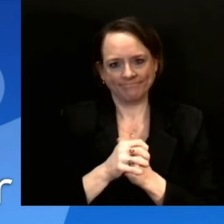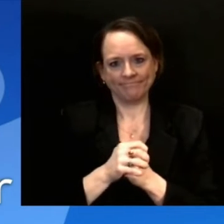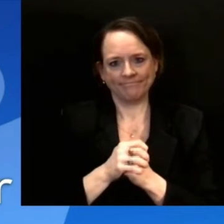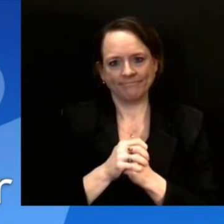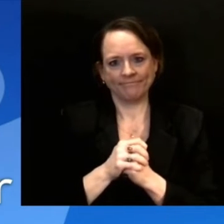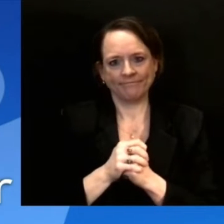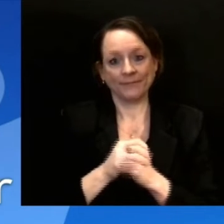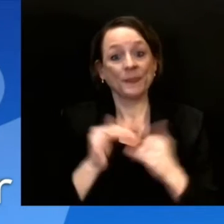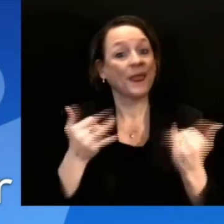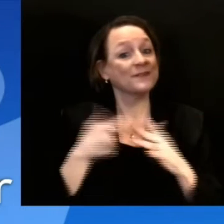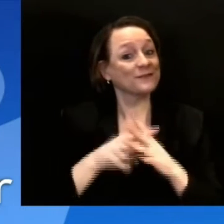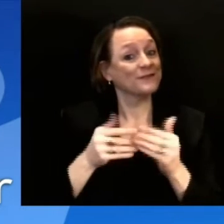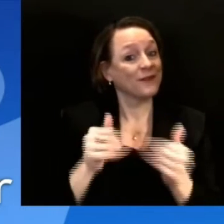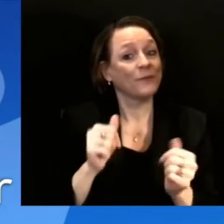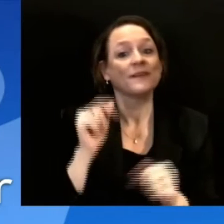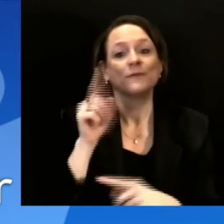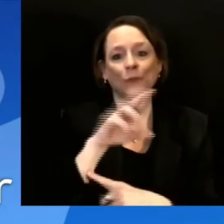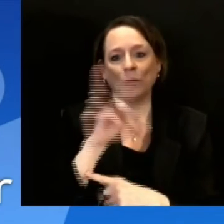Racine County.